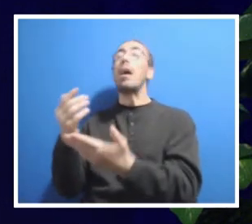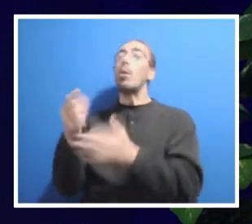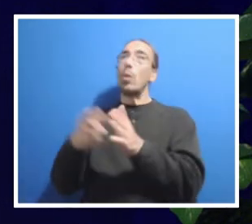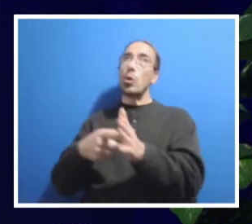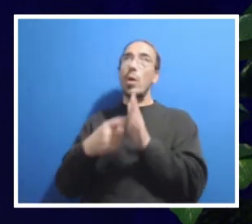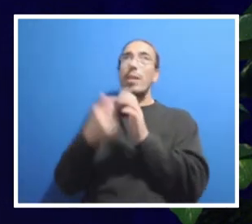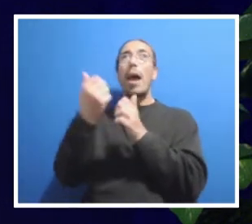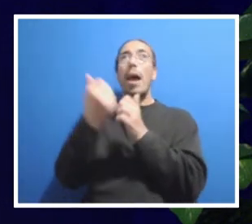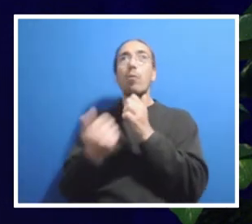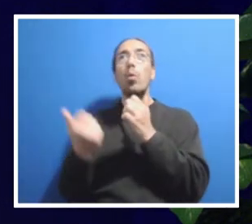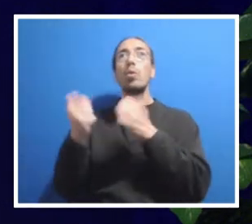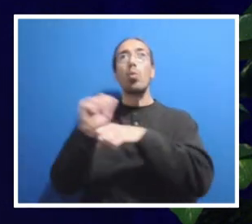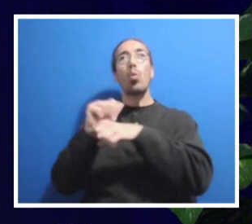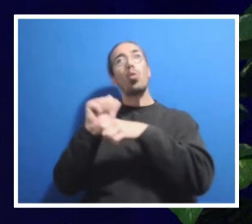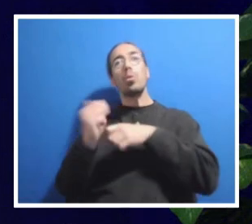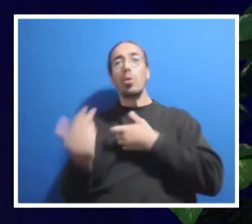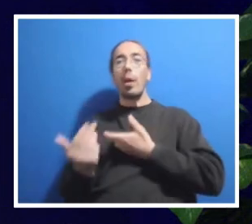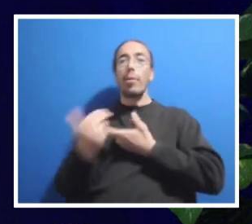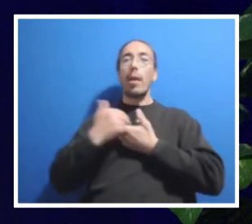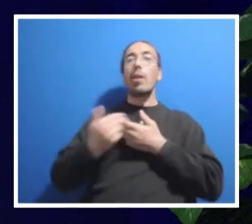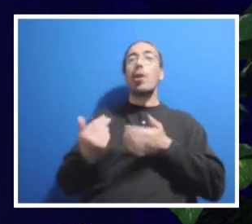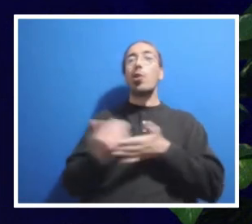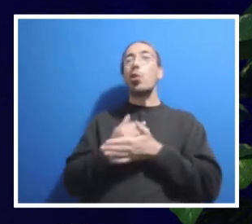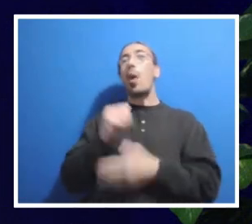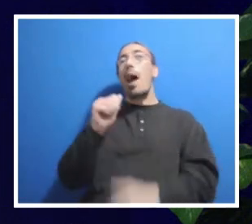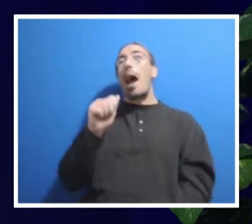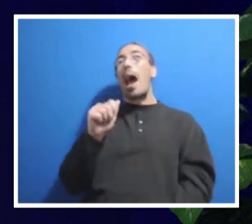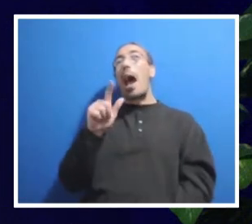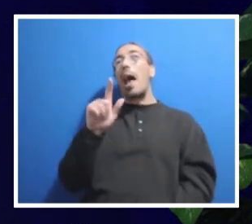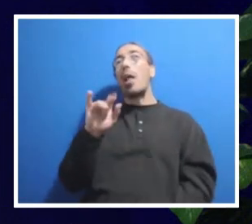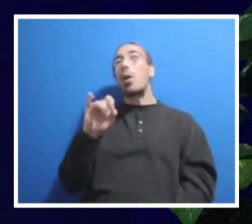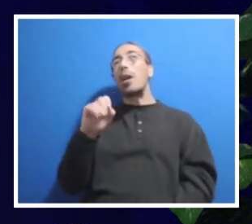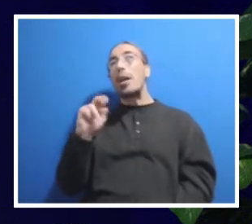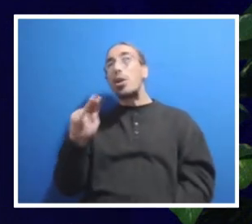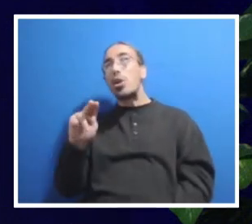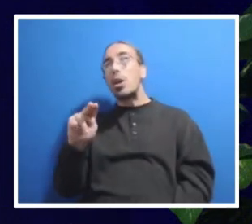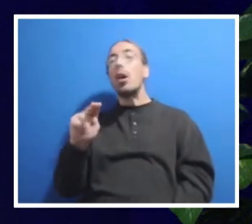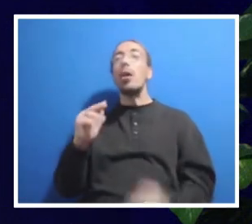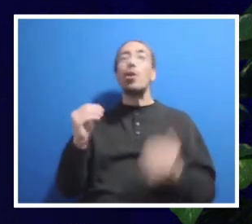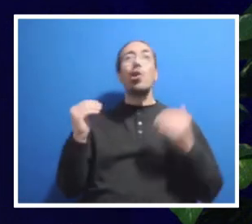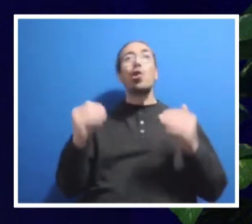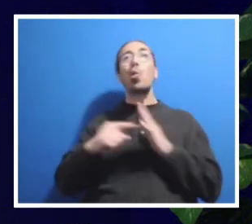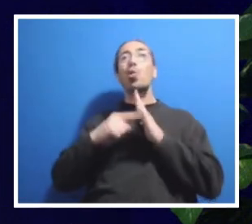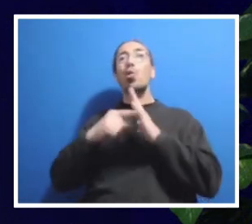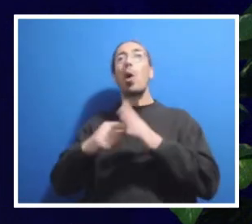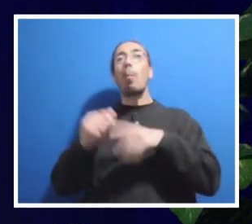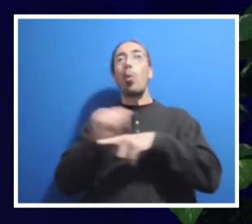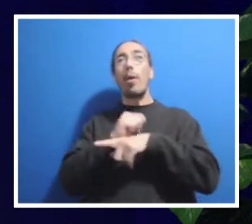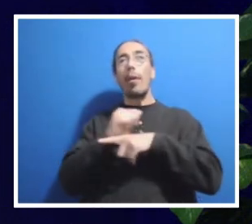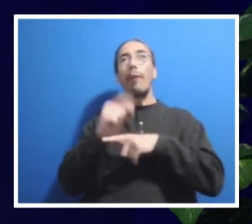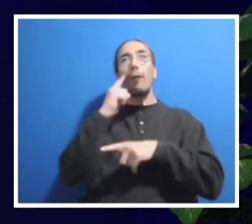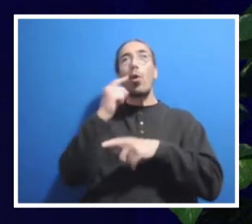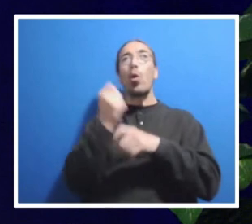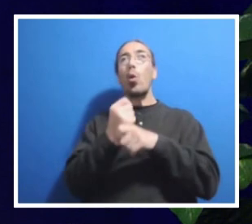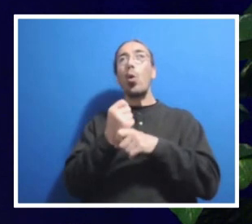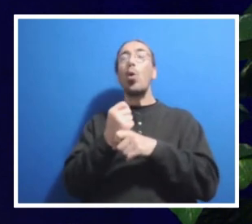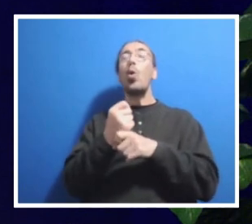that new allocation and put it into practice for fiscal year 24 and fiscal year 25.